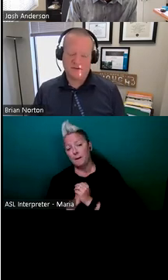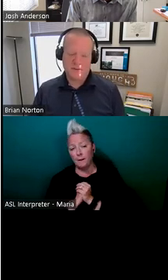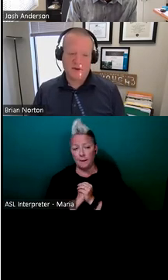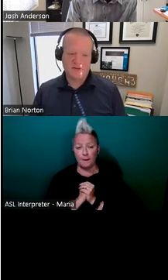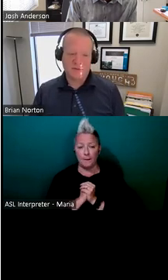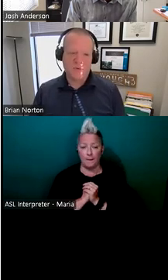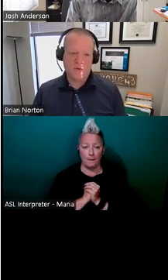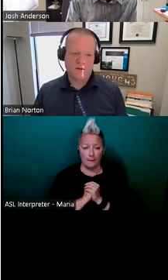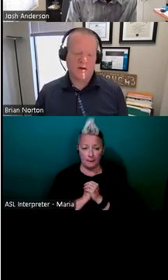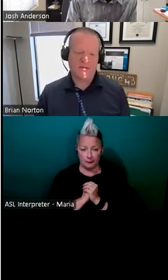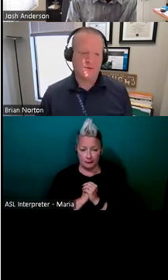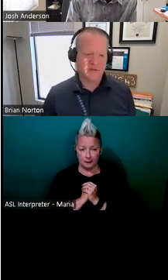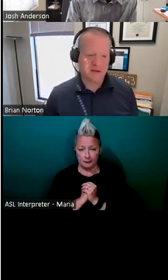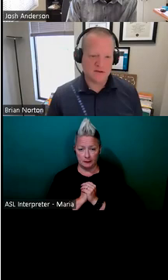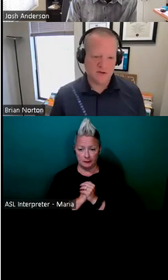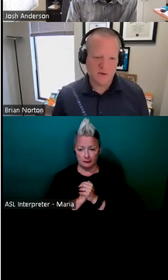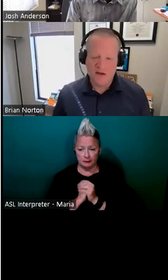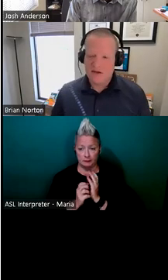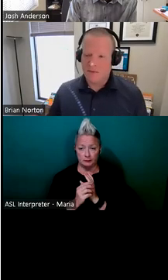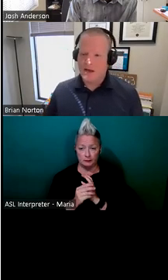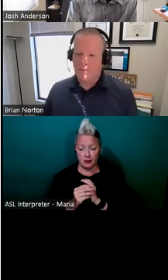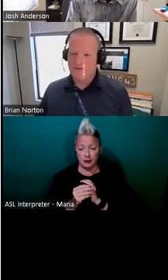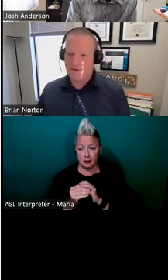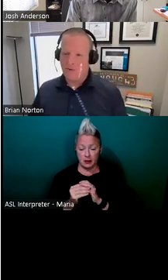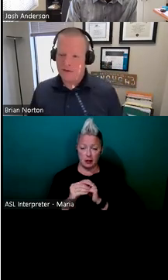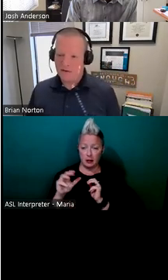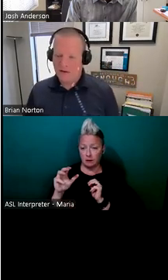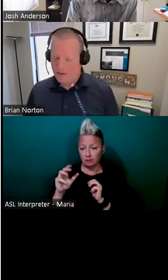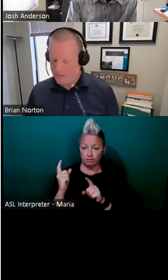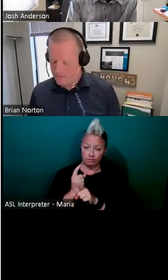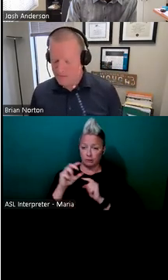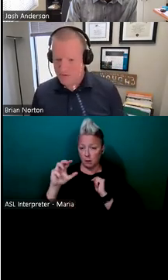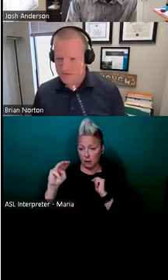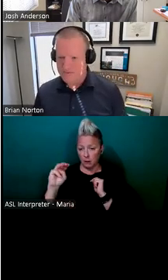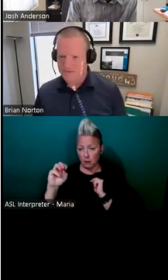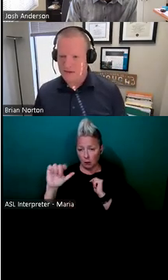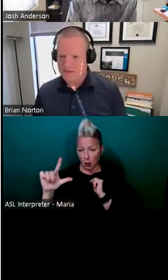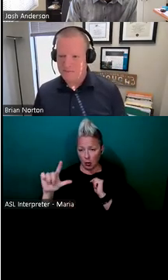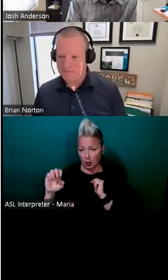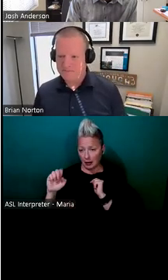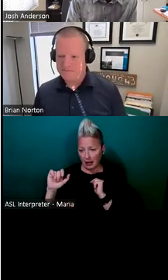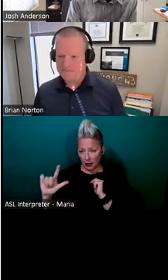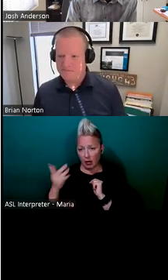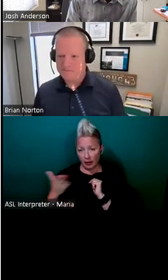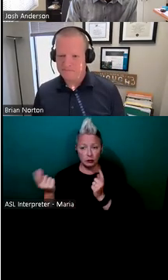for someone. It's the moral or ethical thing to do to be able to help someone, um, do those types of things.